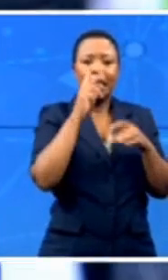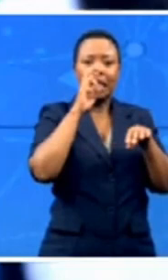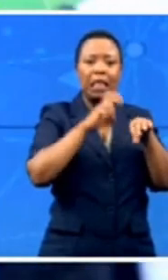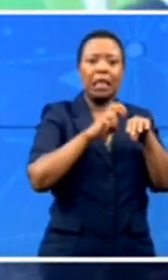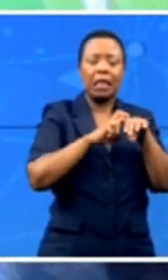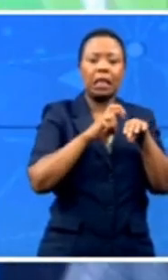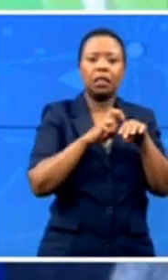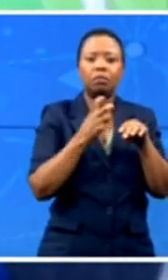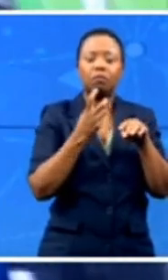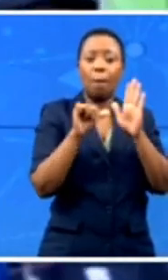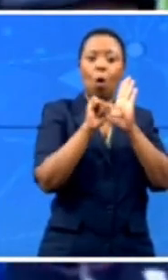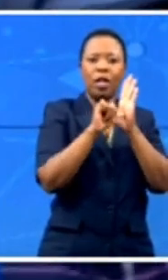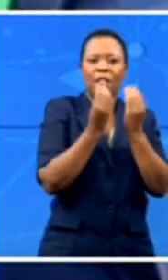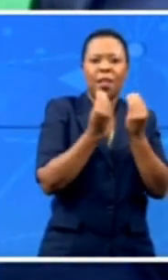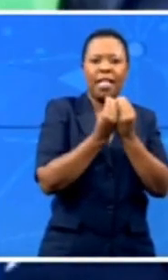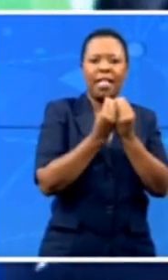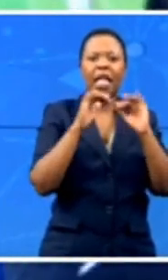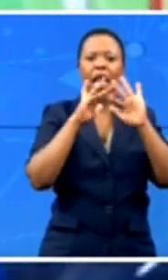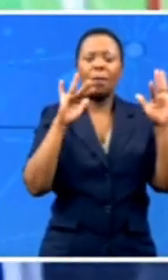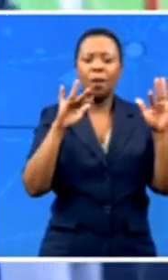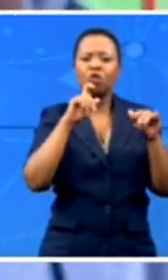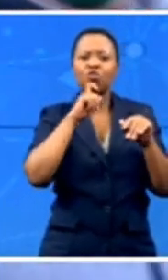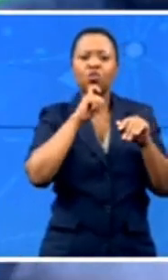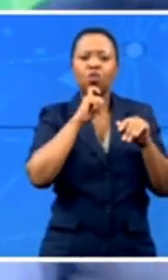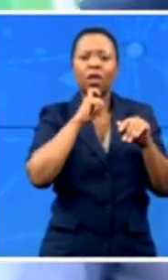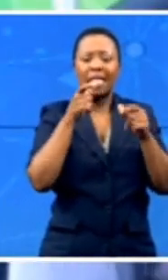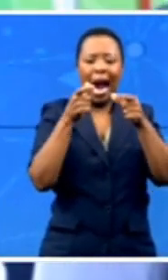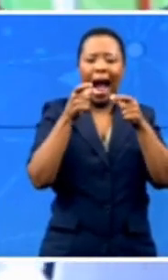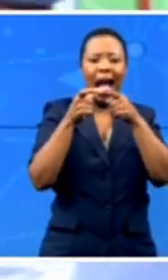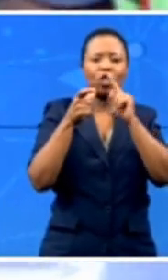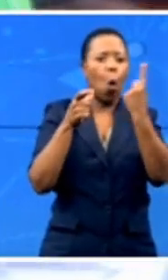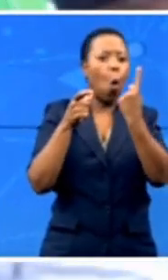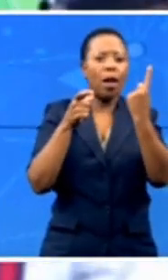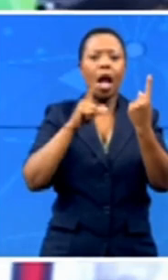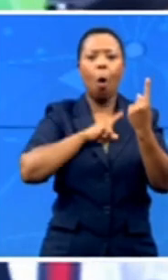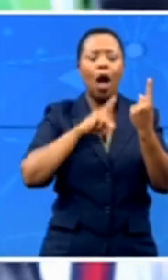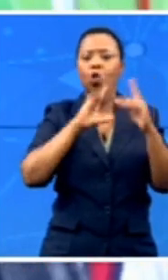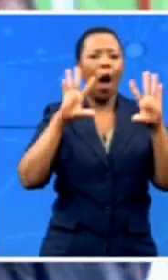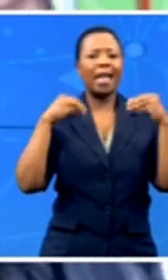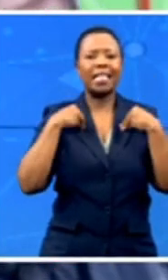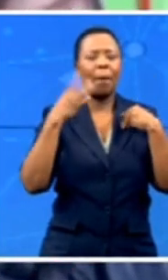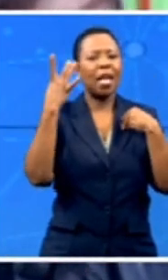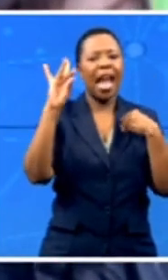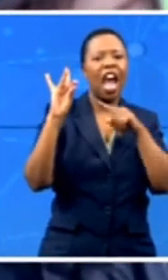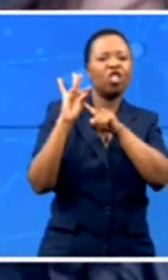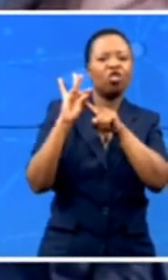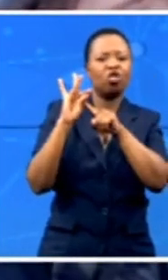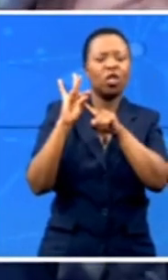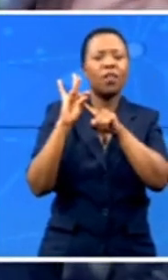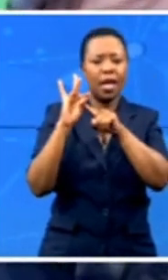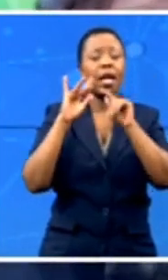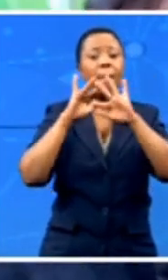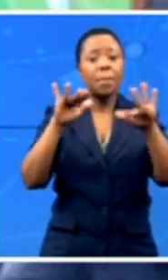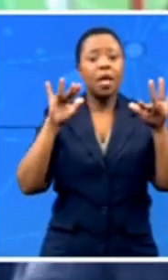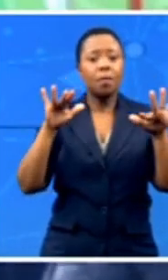having to use cards only because they're not accepting cash. And people are going to be only taking 20 items per